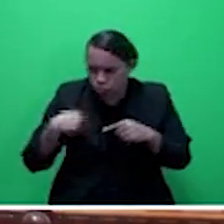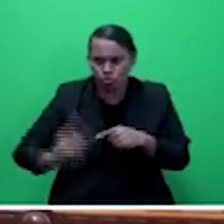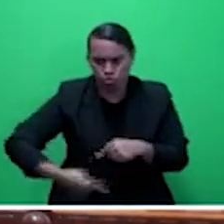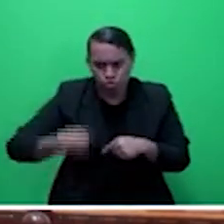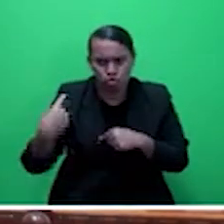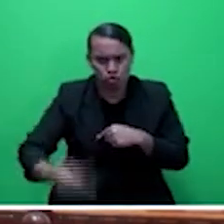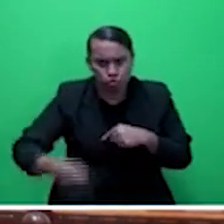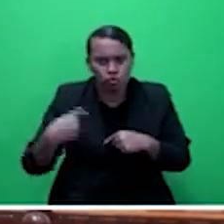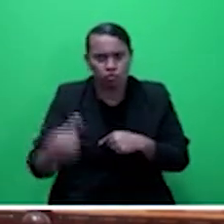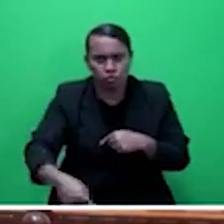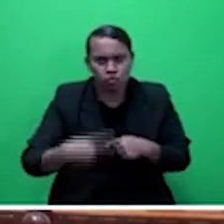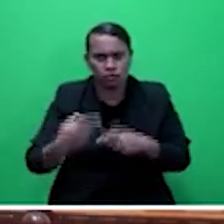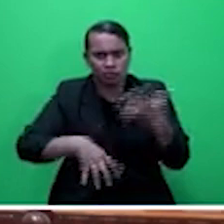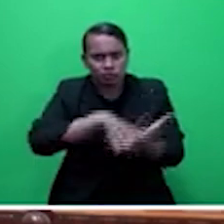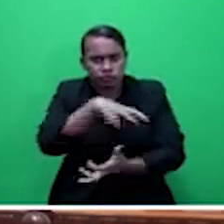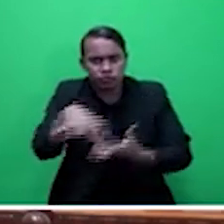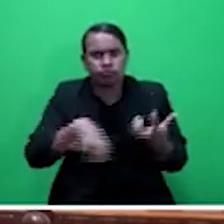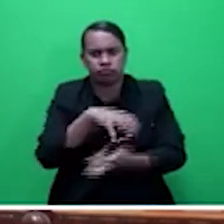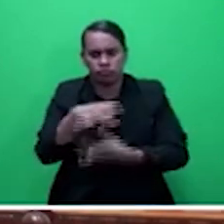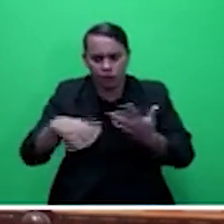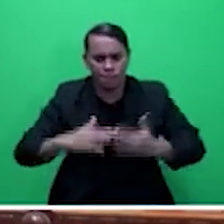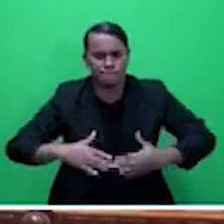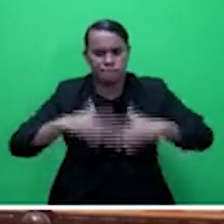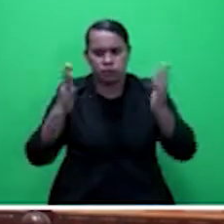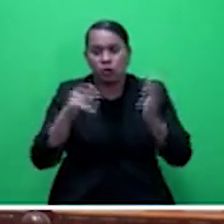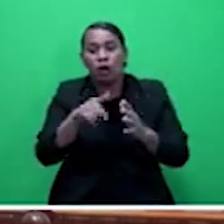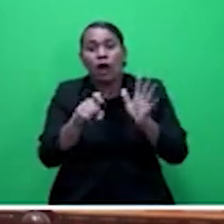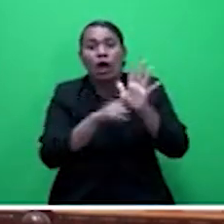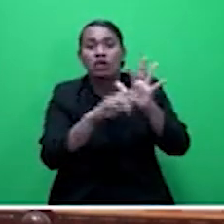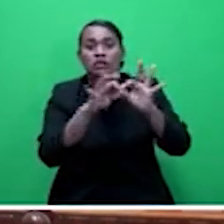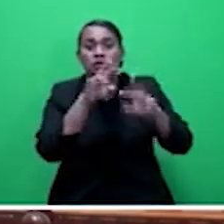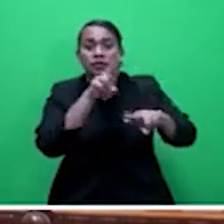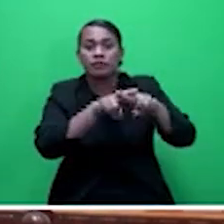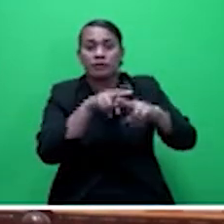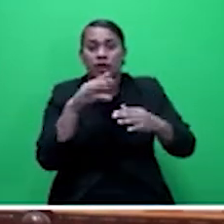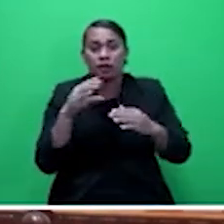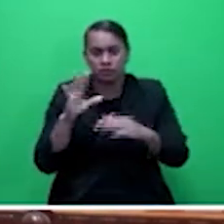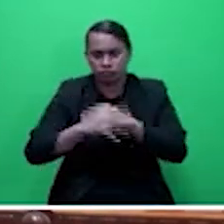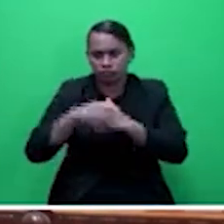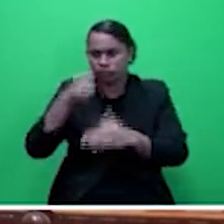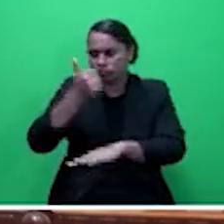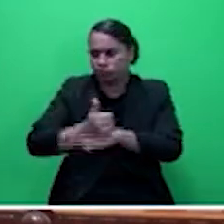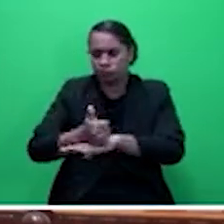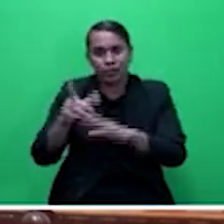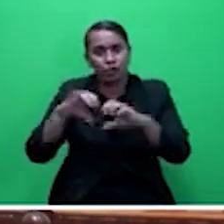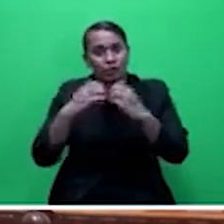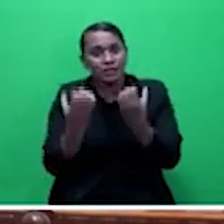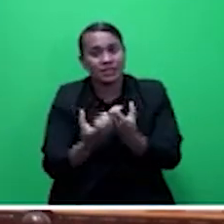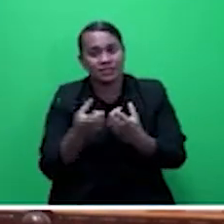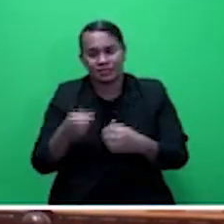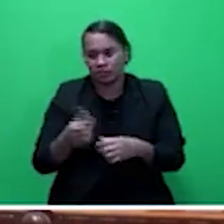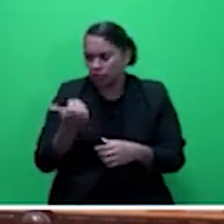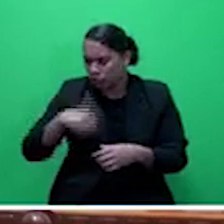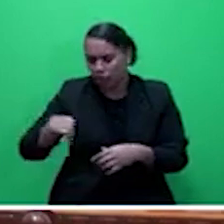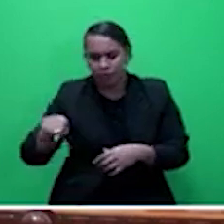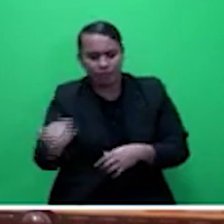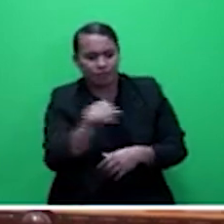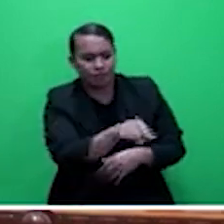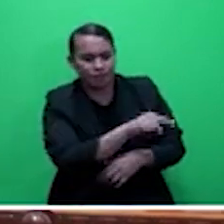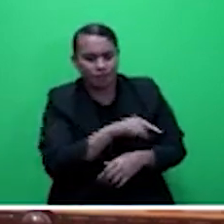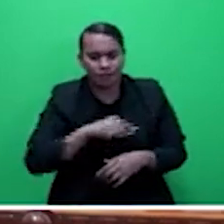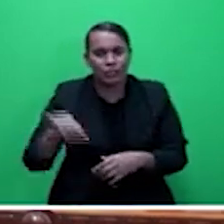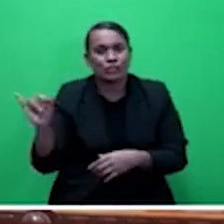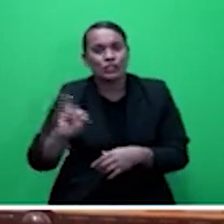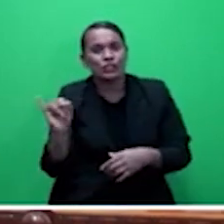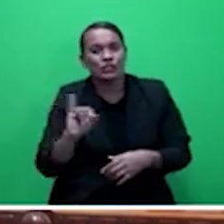the Reserve Bank had to set up a facility to enable the hotels to reinsure and enable them to carry their own